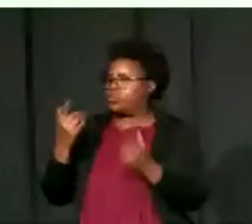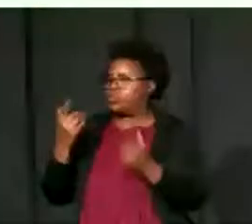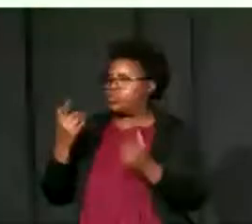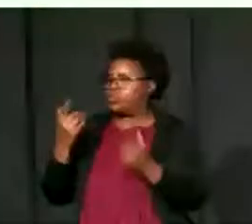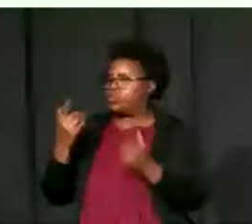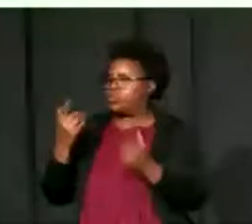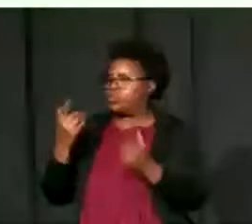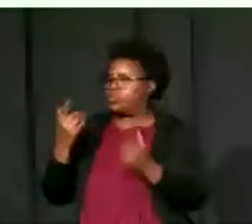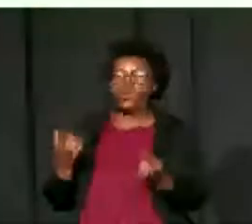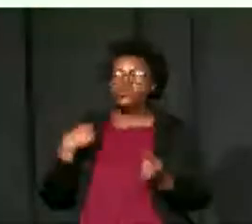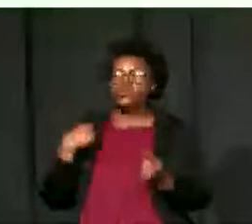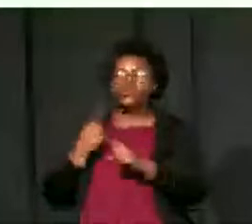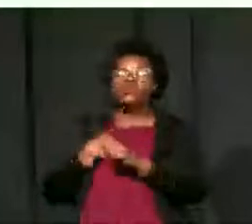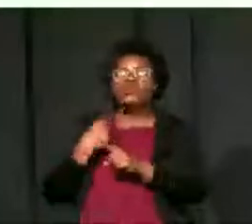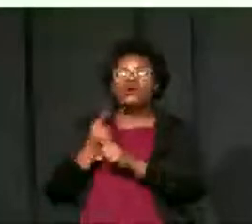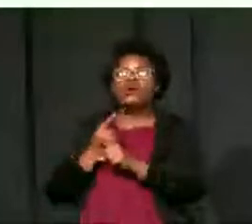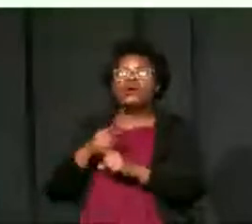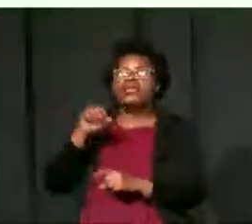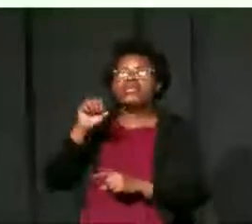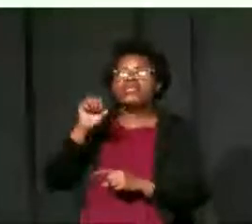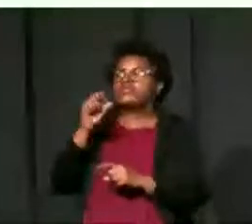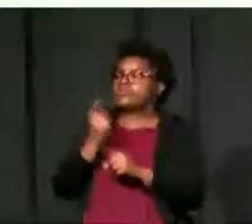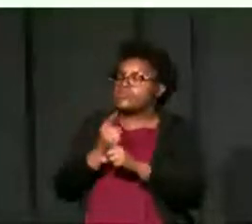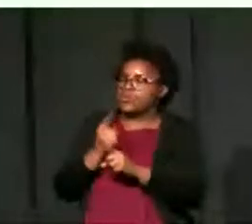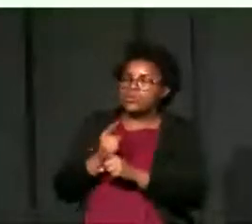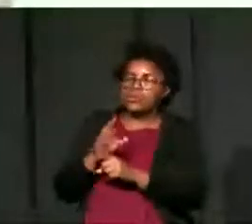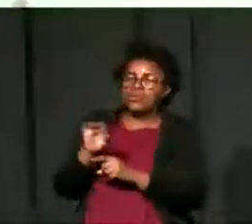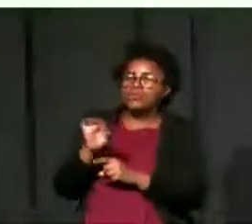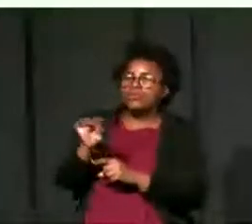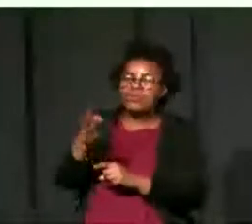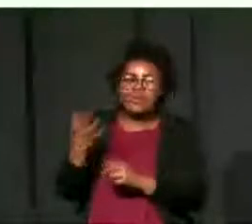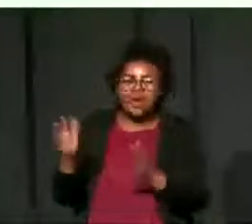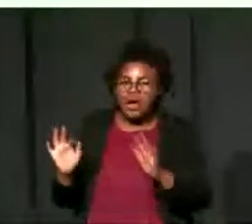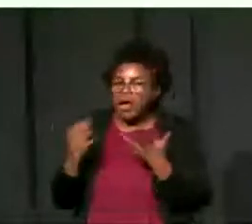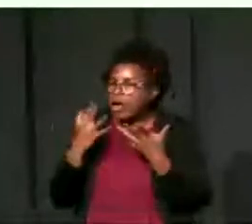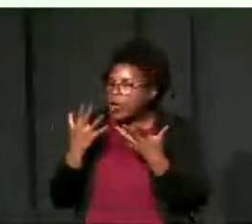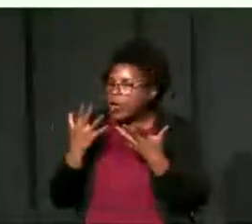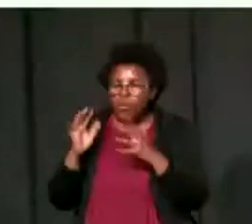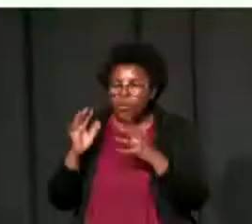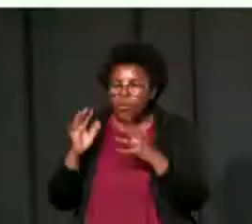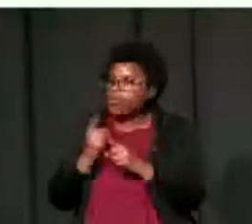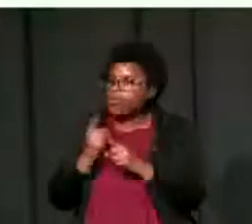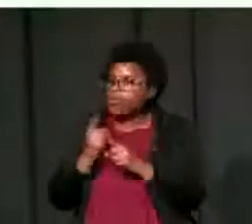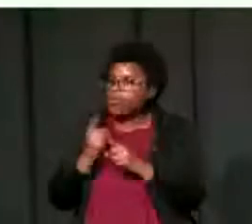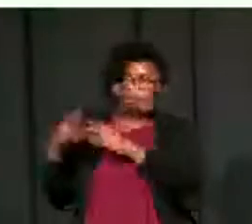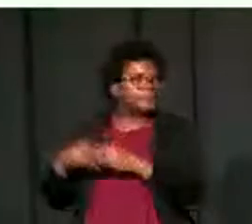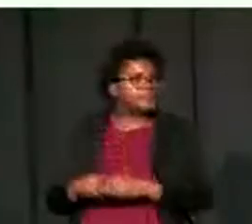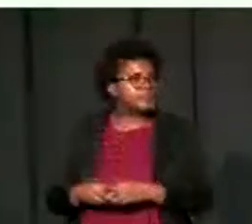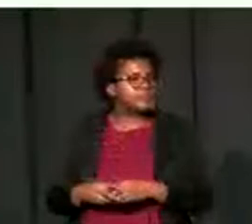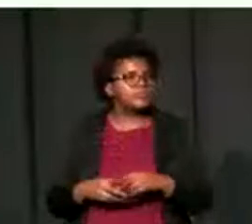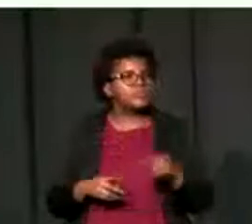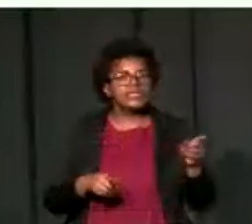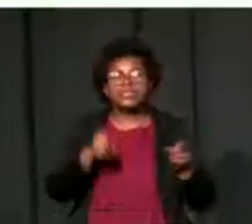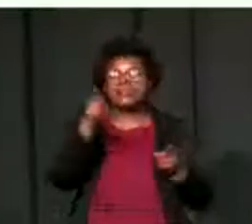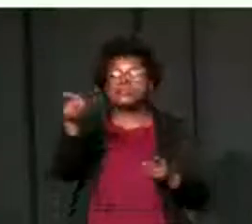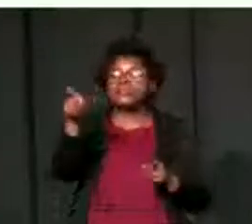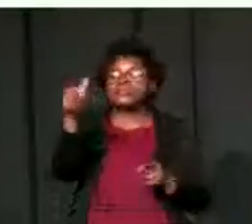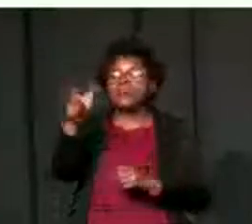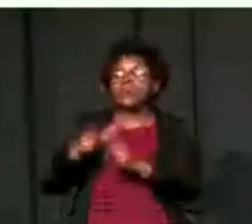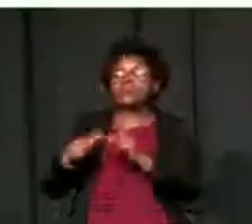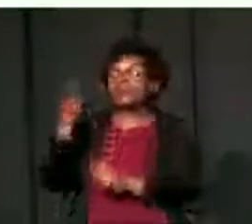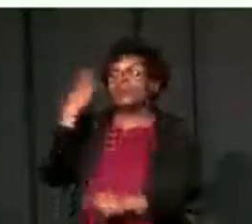really leading in SACMEC. And then the first question she asked me was, when do you start going to school?